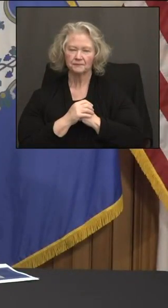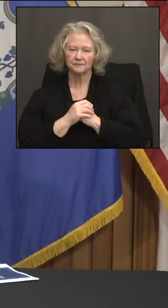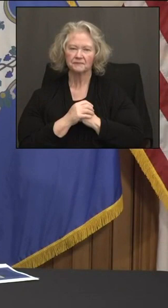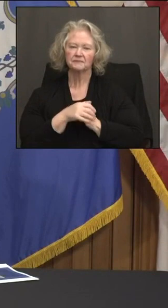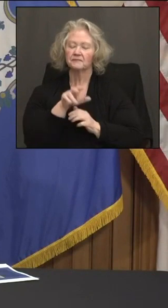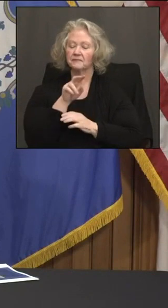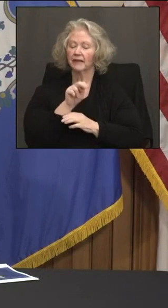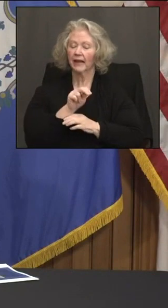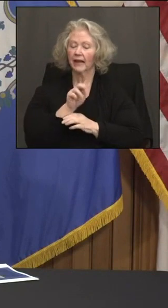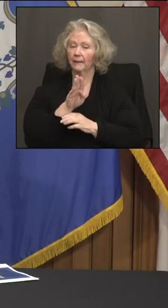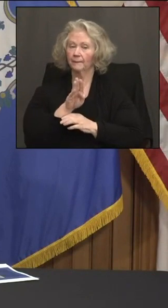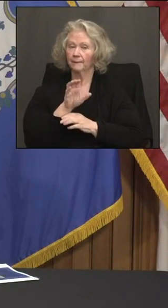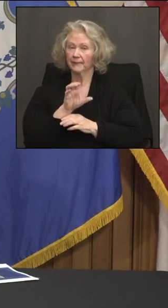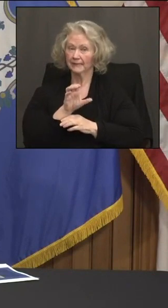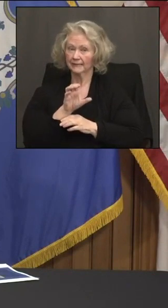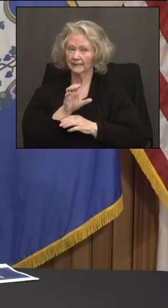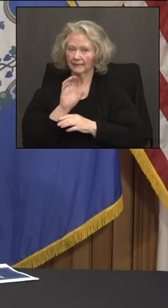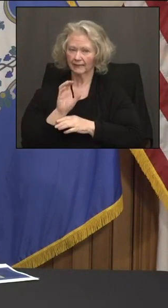NBC, Connecticut.